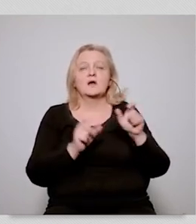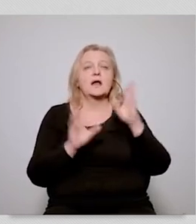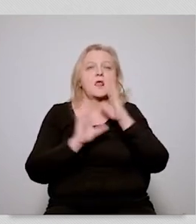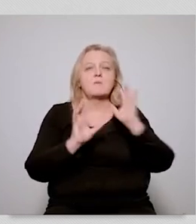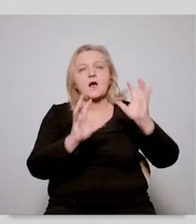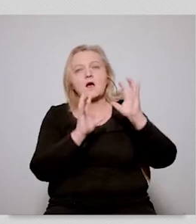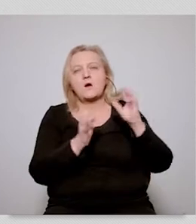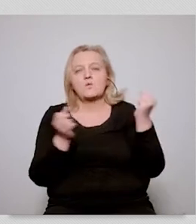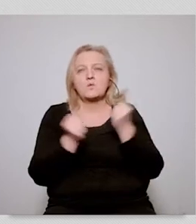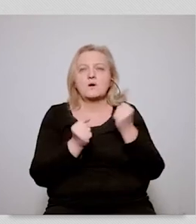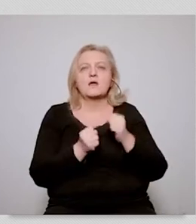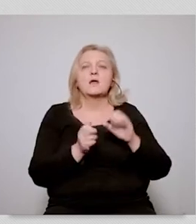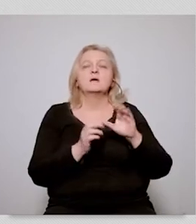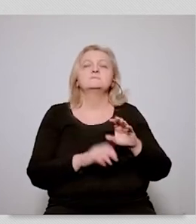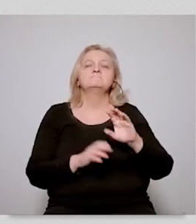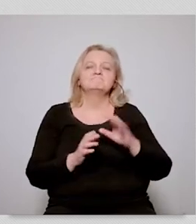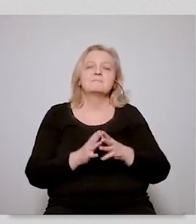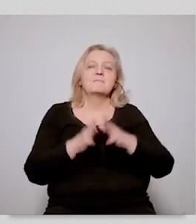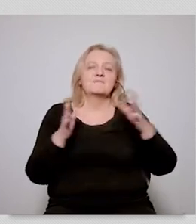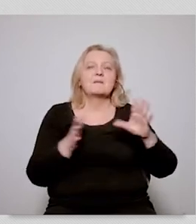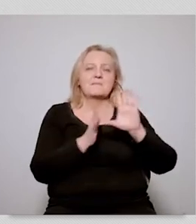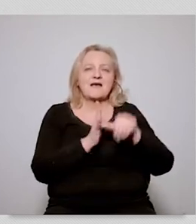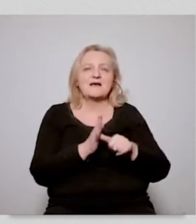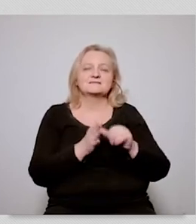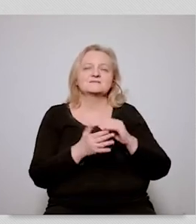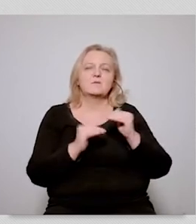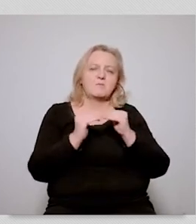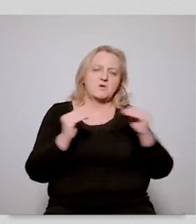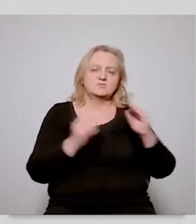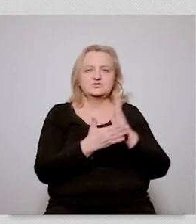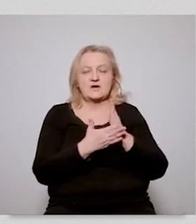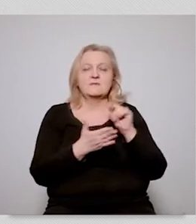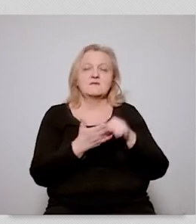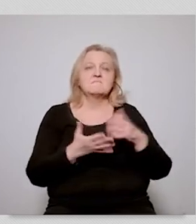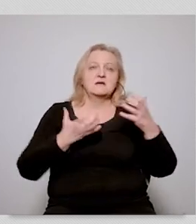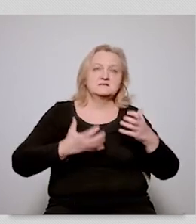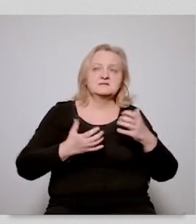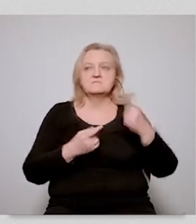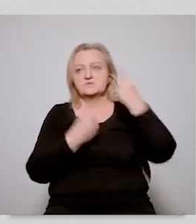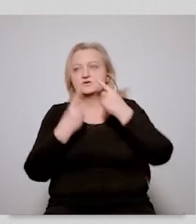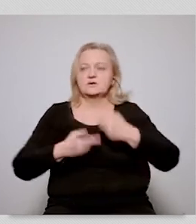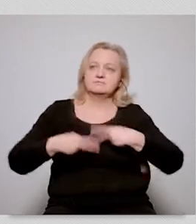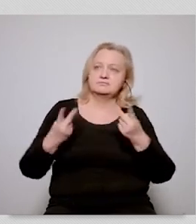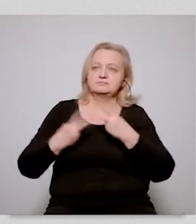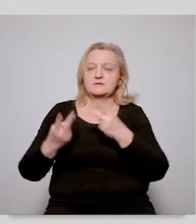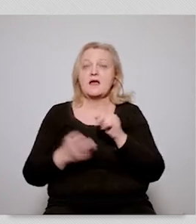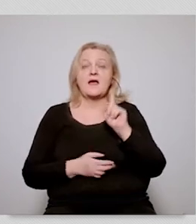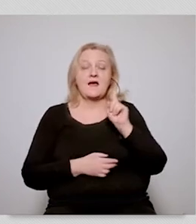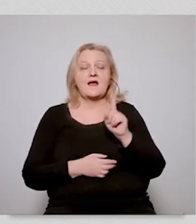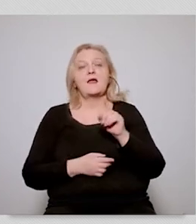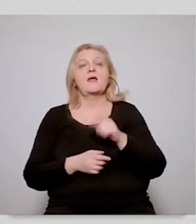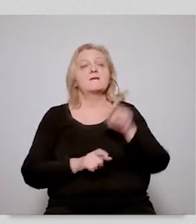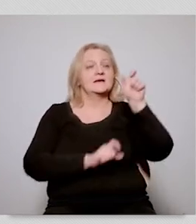who are very much in favor of the green transition in their rhetorics however